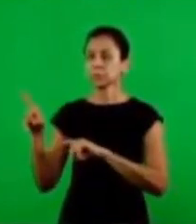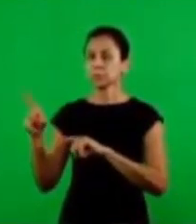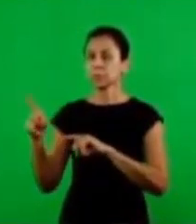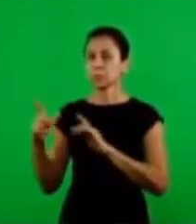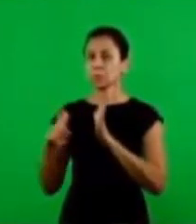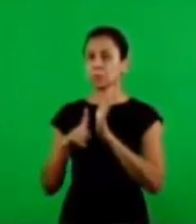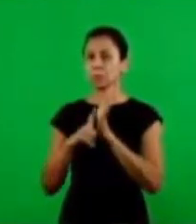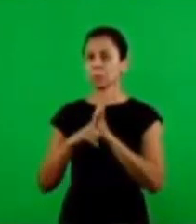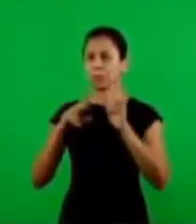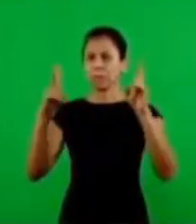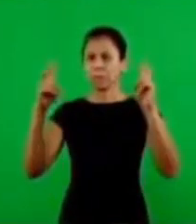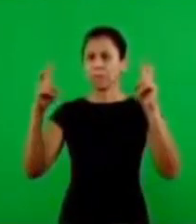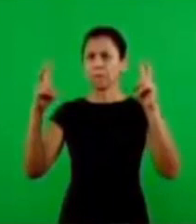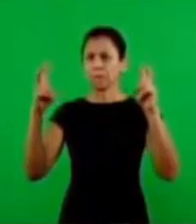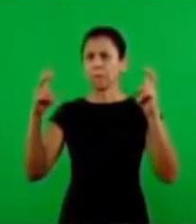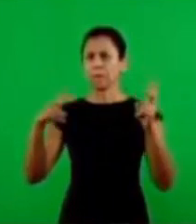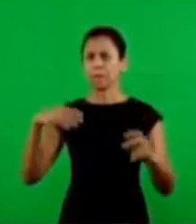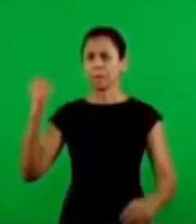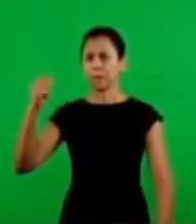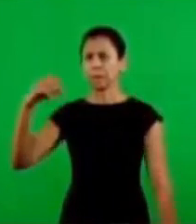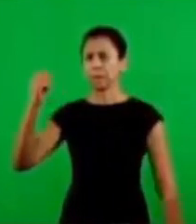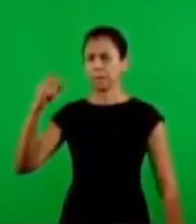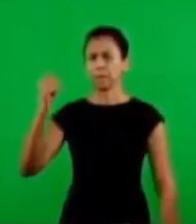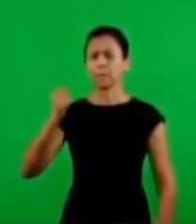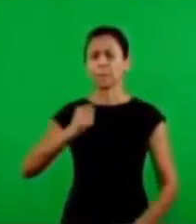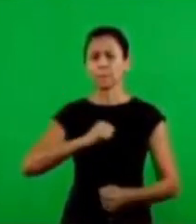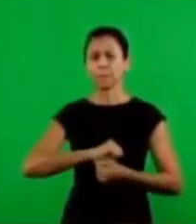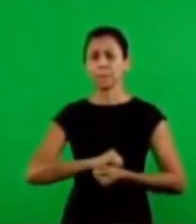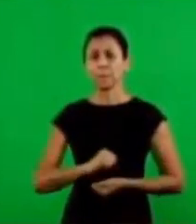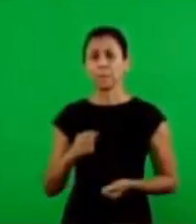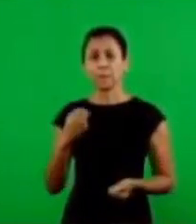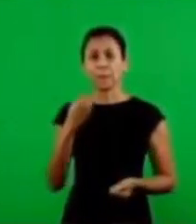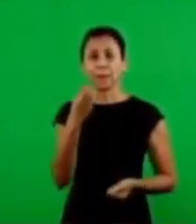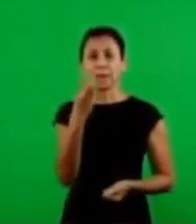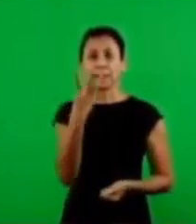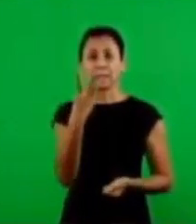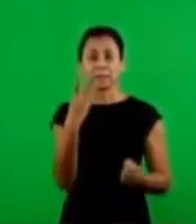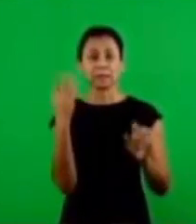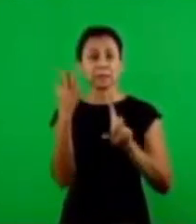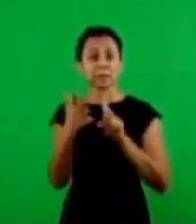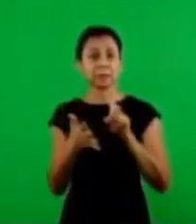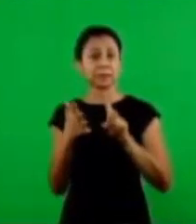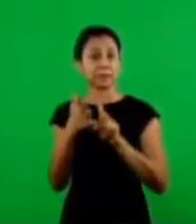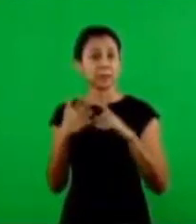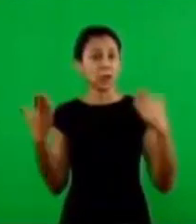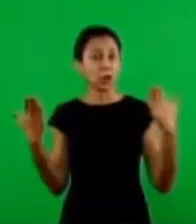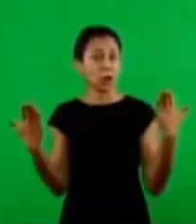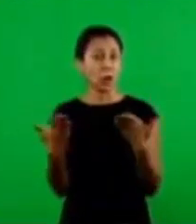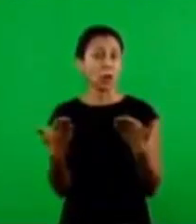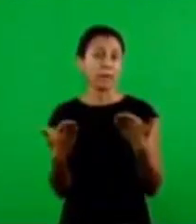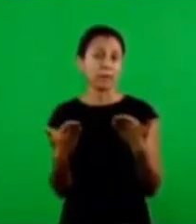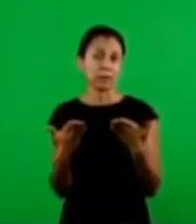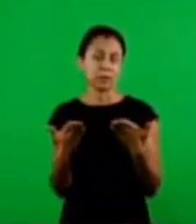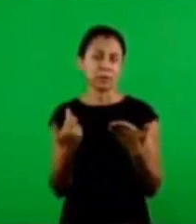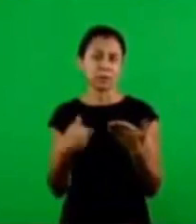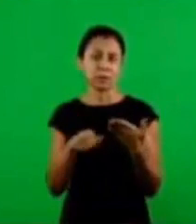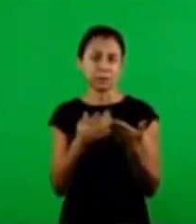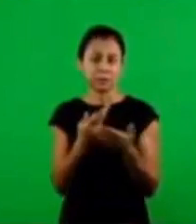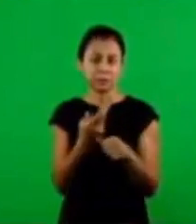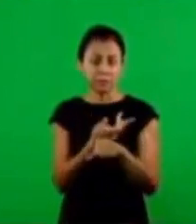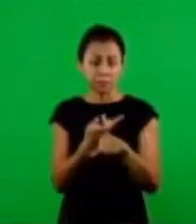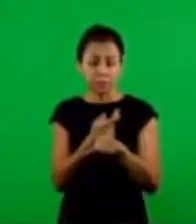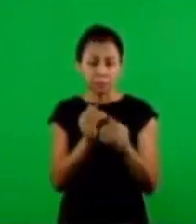there is a lot of stuff that we have enough message for three